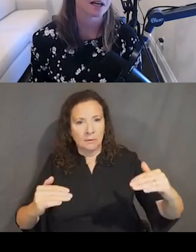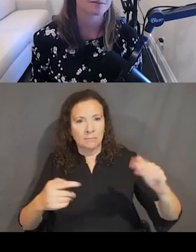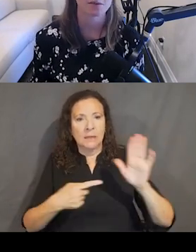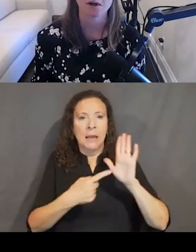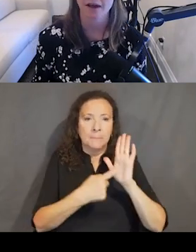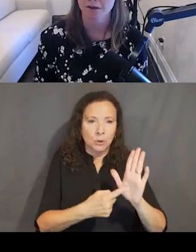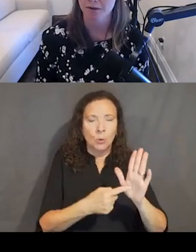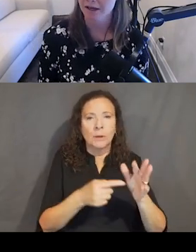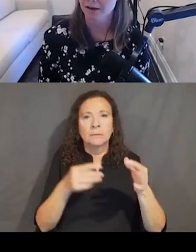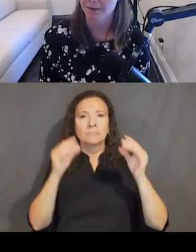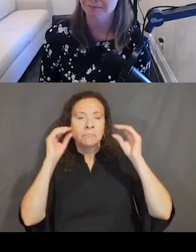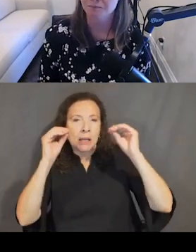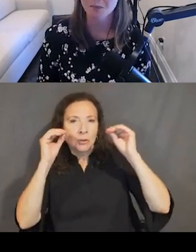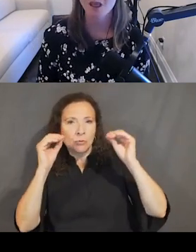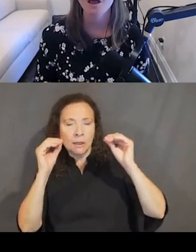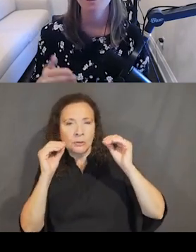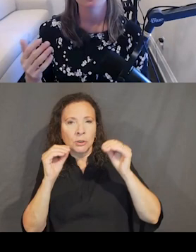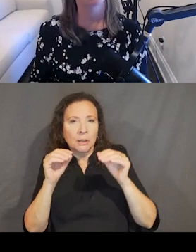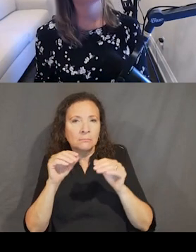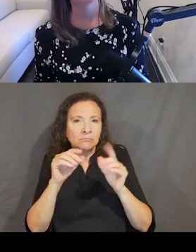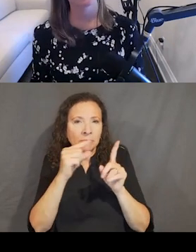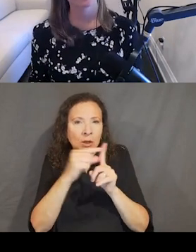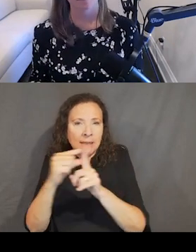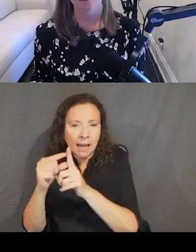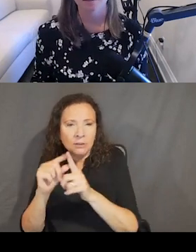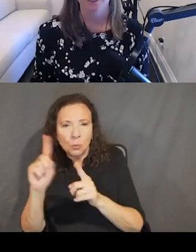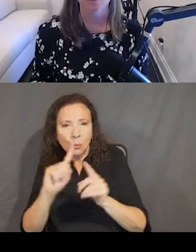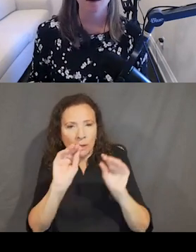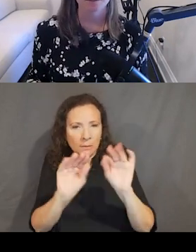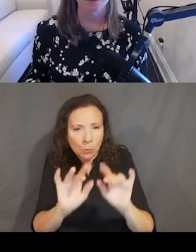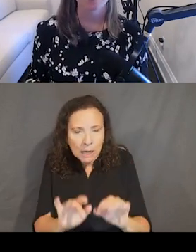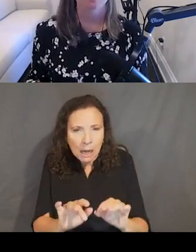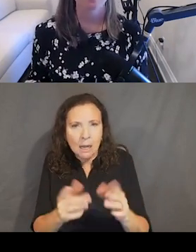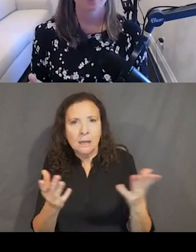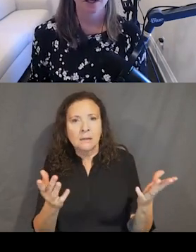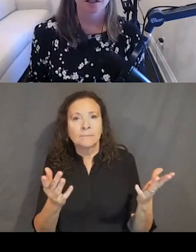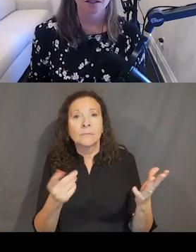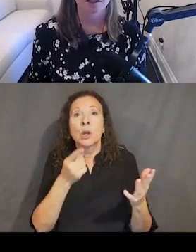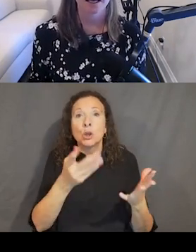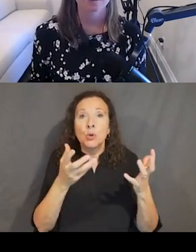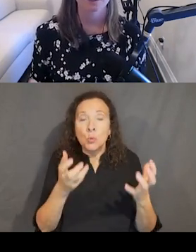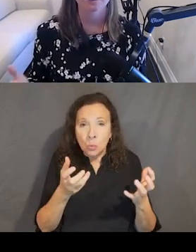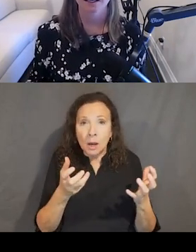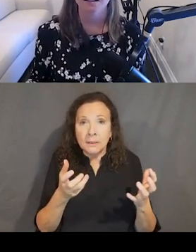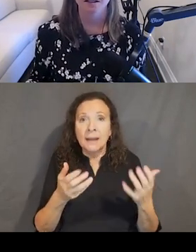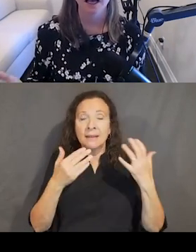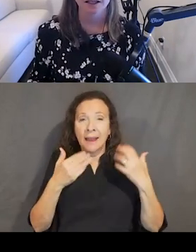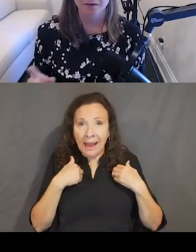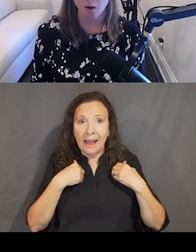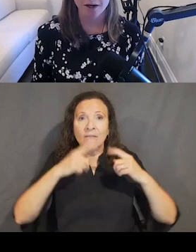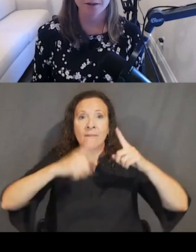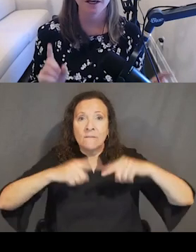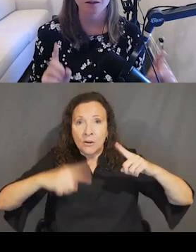instructional text maybe where that would go, that kind of thing. The point I'm trying to get across is that you want to design as many variations and as many states